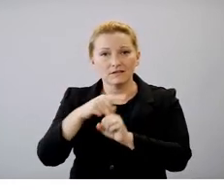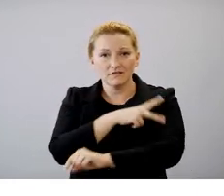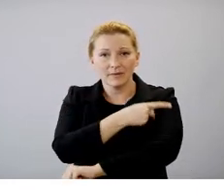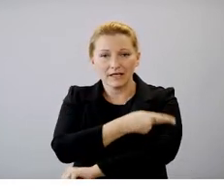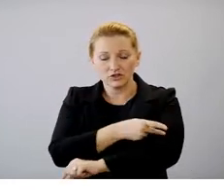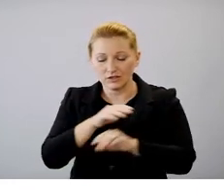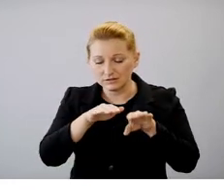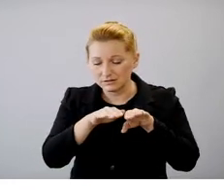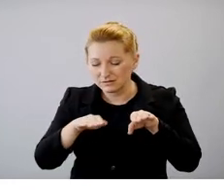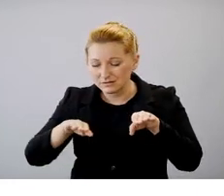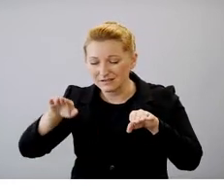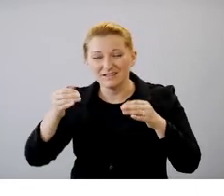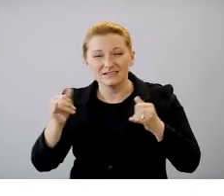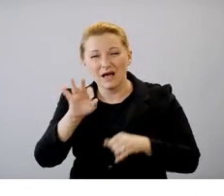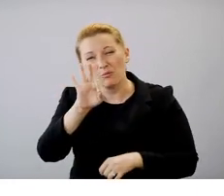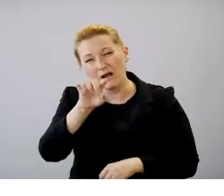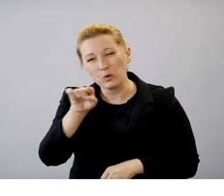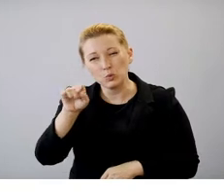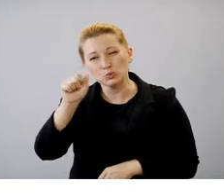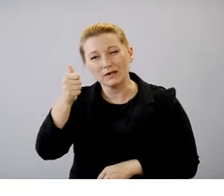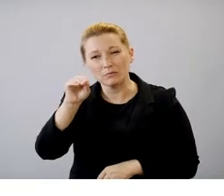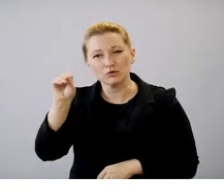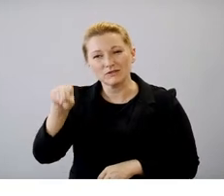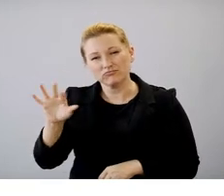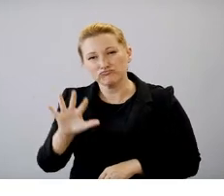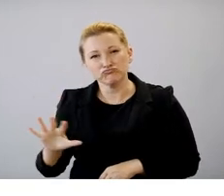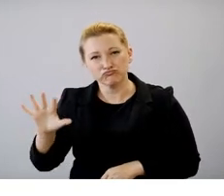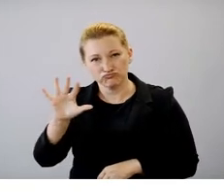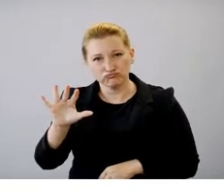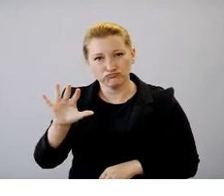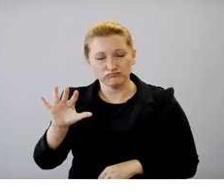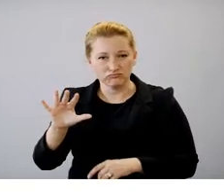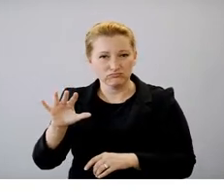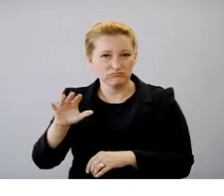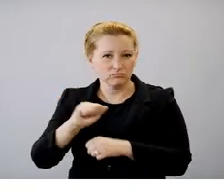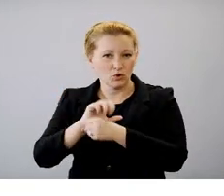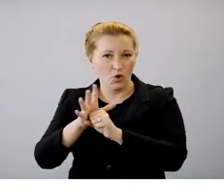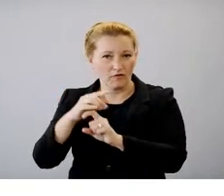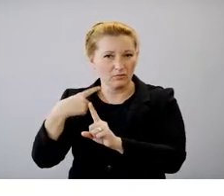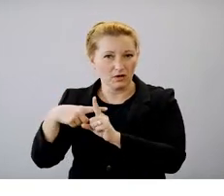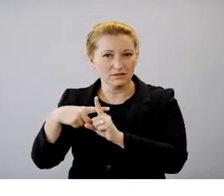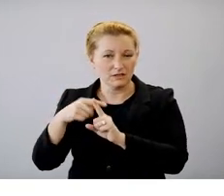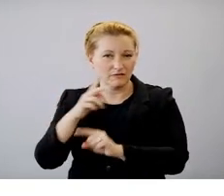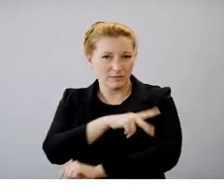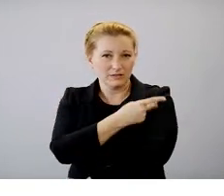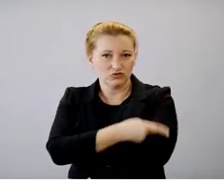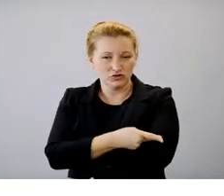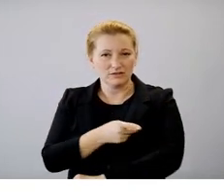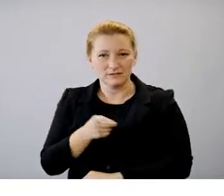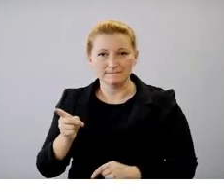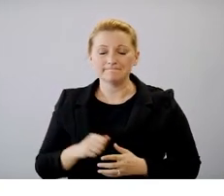with about nine to ten percent of the beds being used by COVID-19 patients.